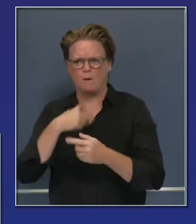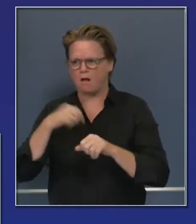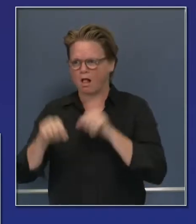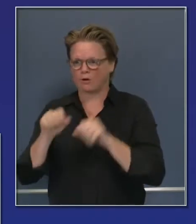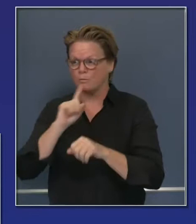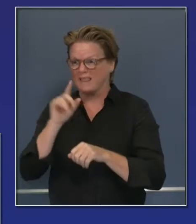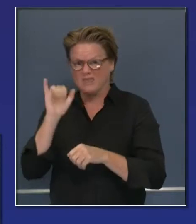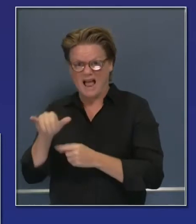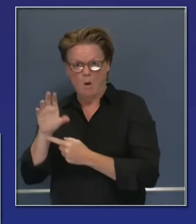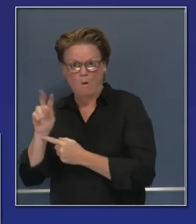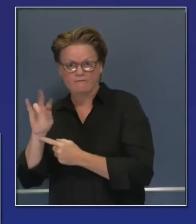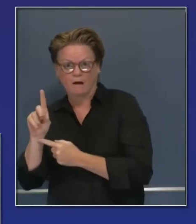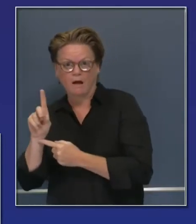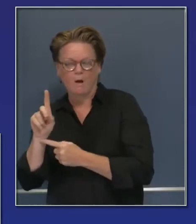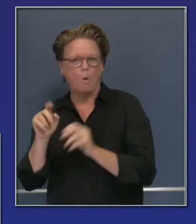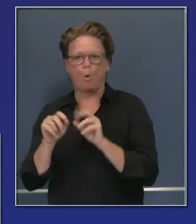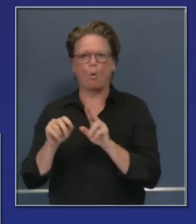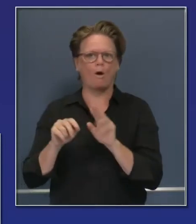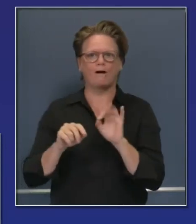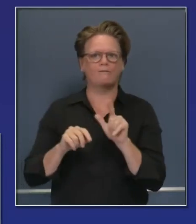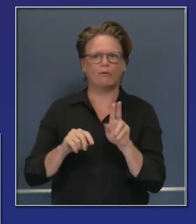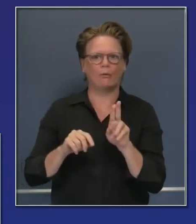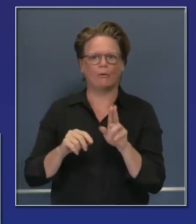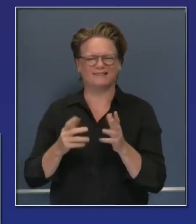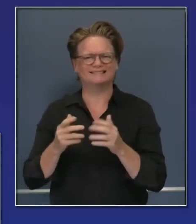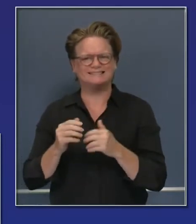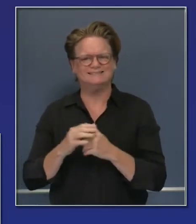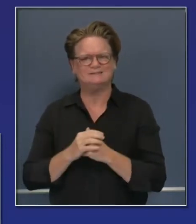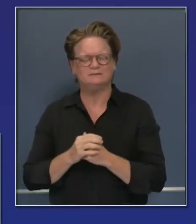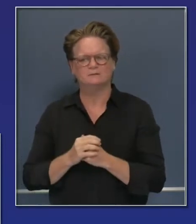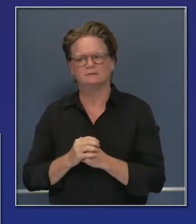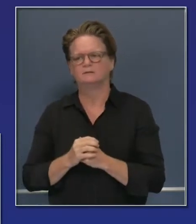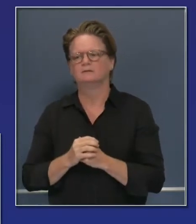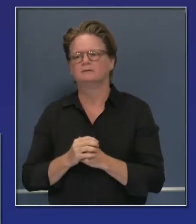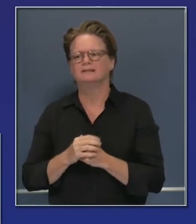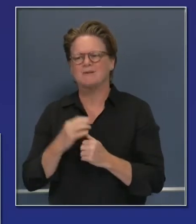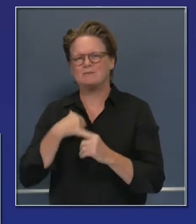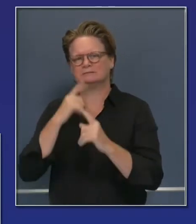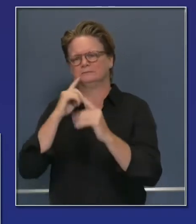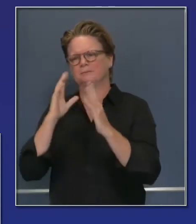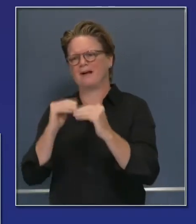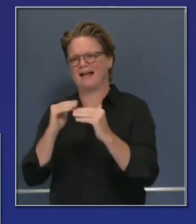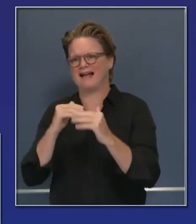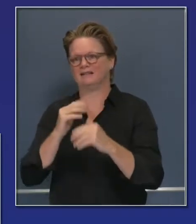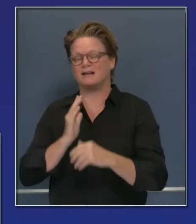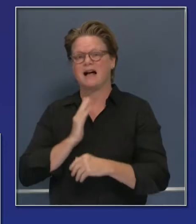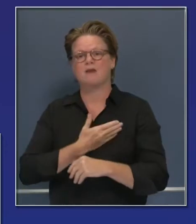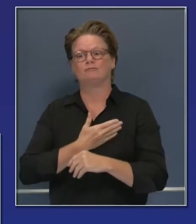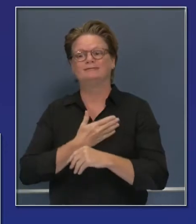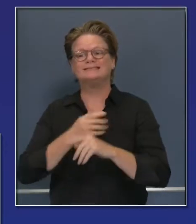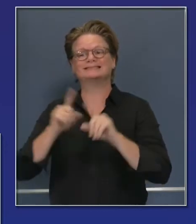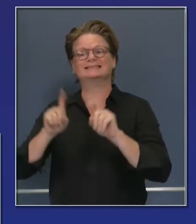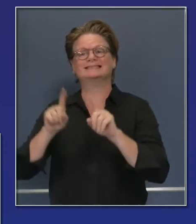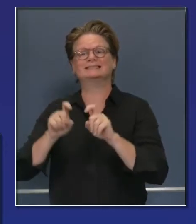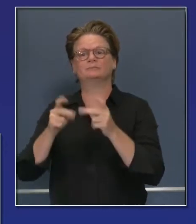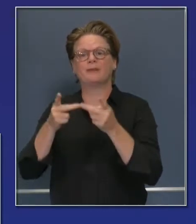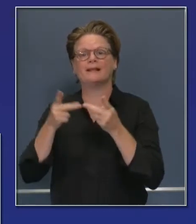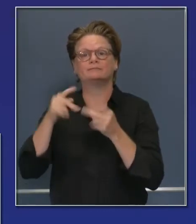-19. In anticipation of some of the stress that will place on our testing system, in anticipation